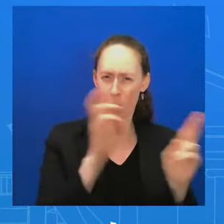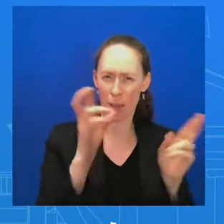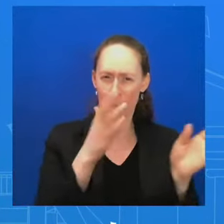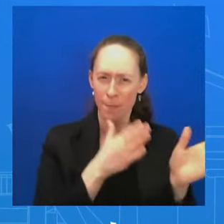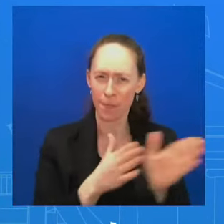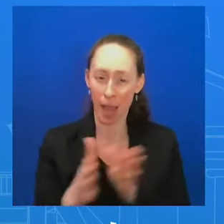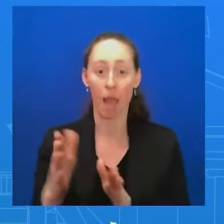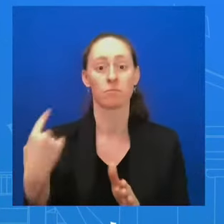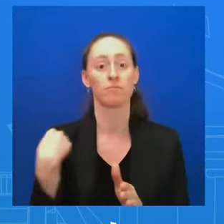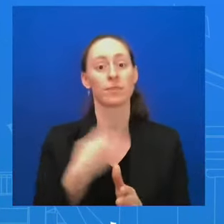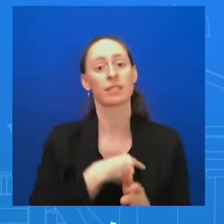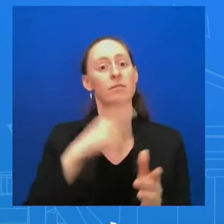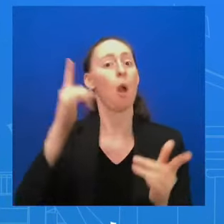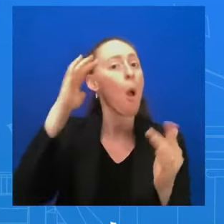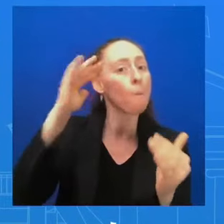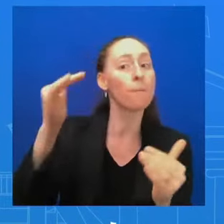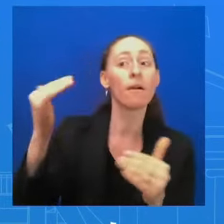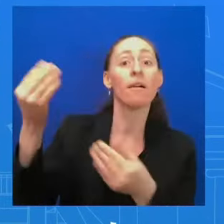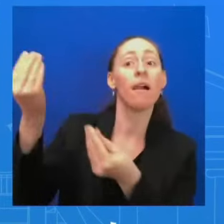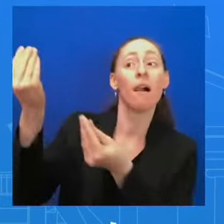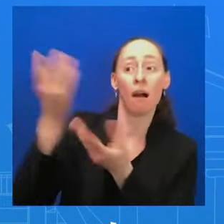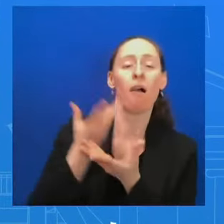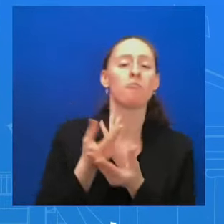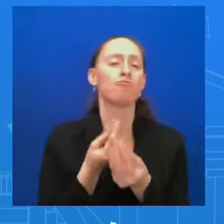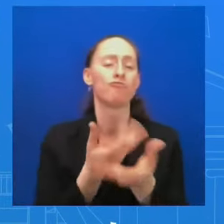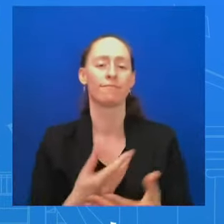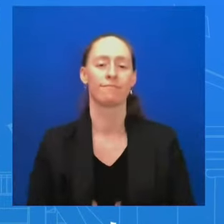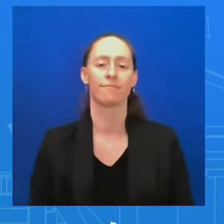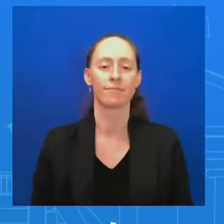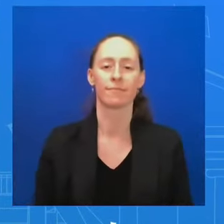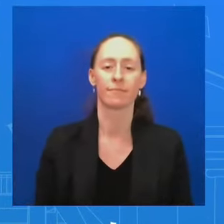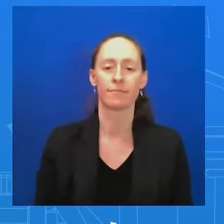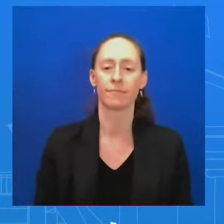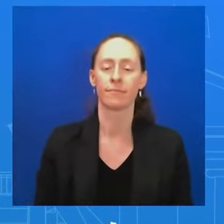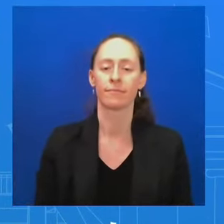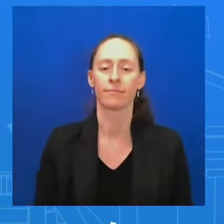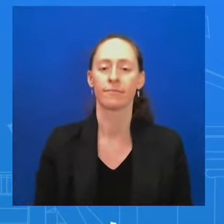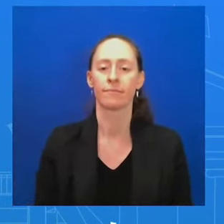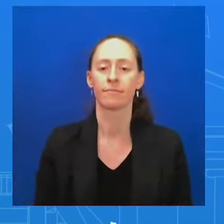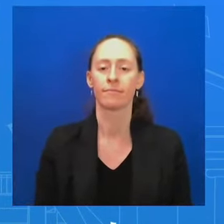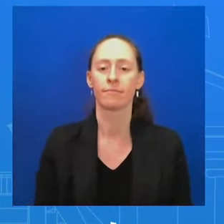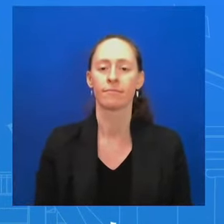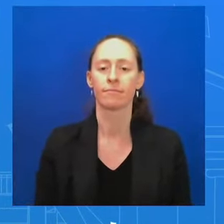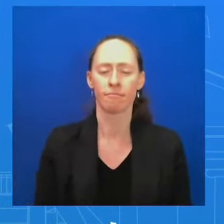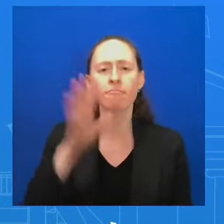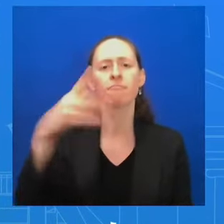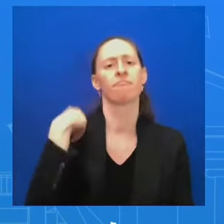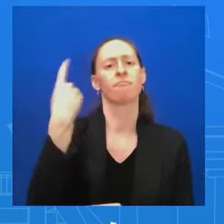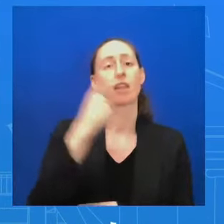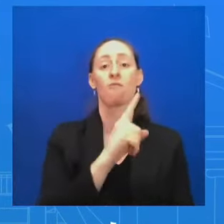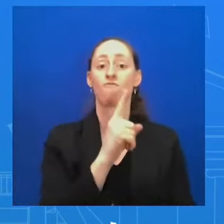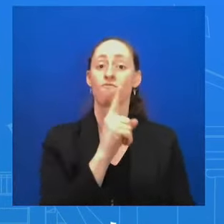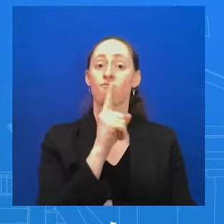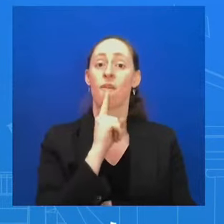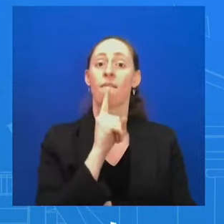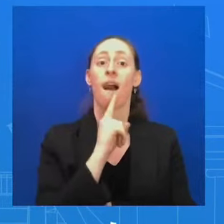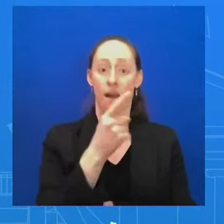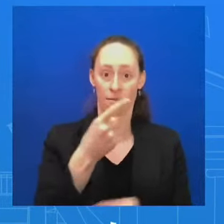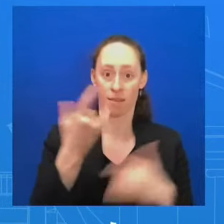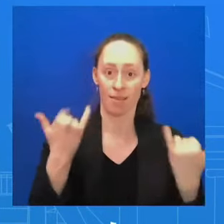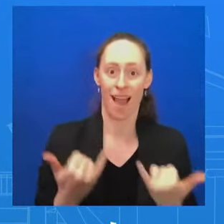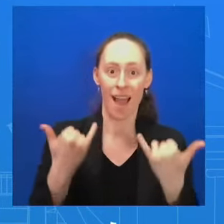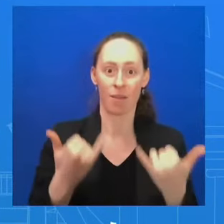So an operation in Rafa would not sort of run counter to these new conditions that the president laid out to